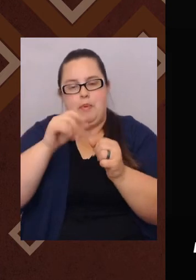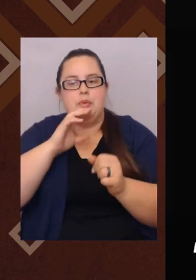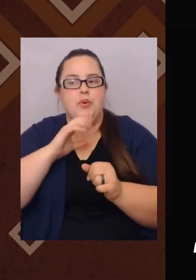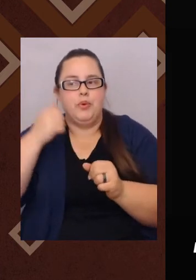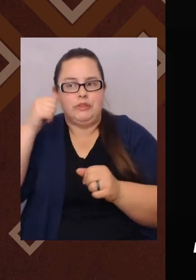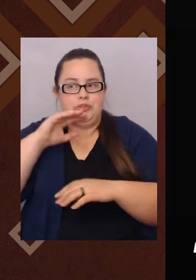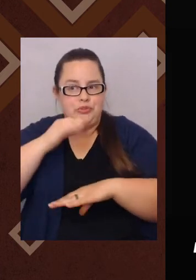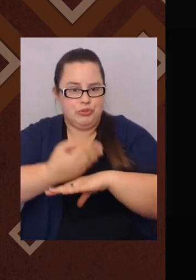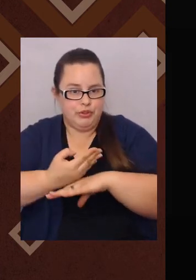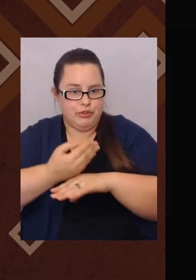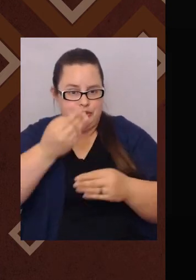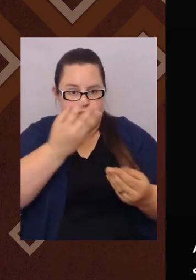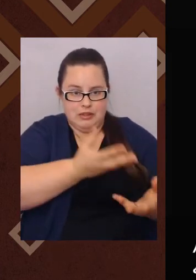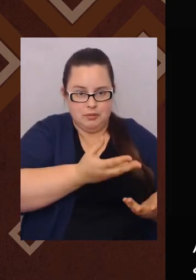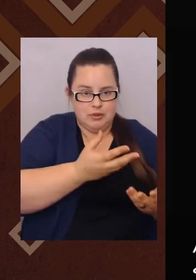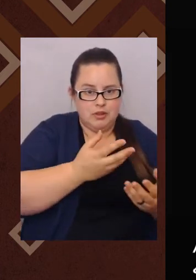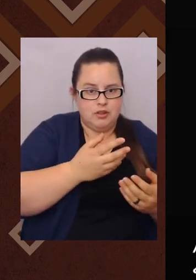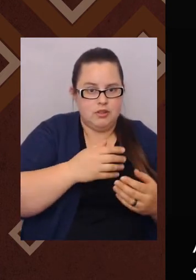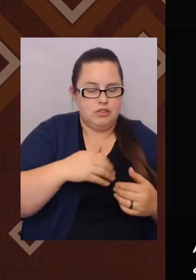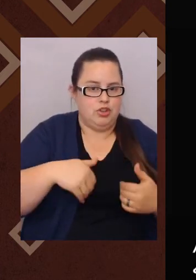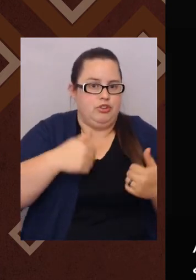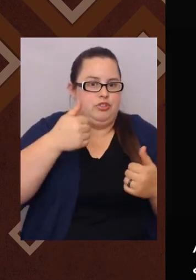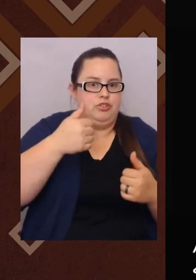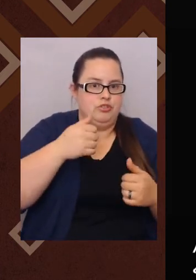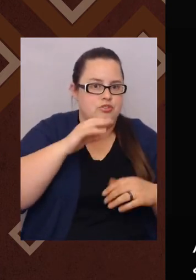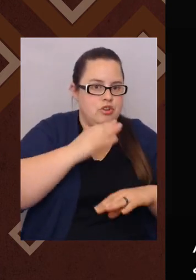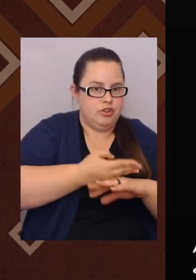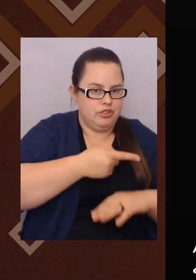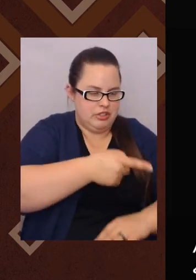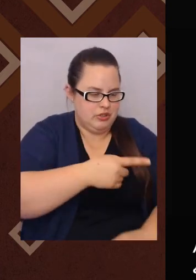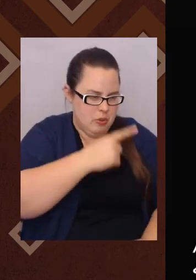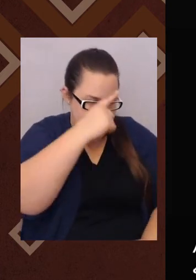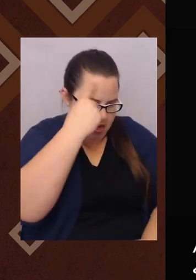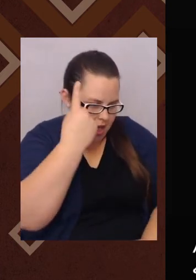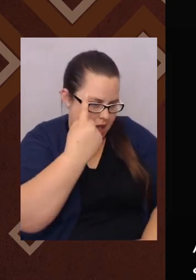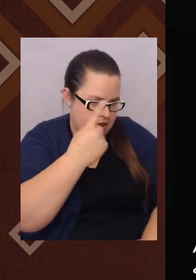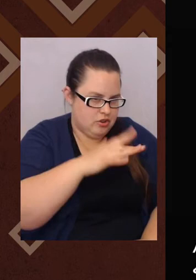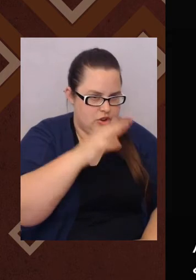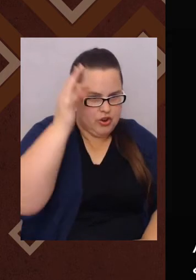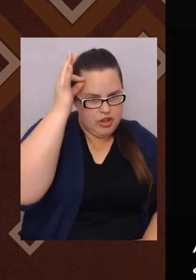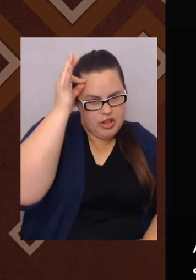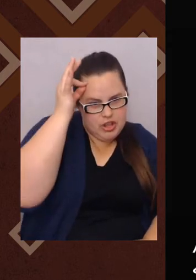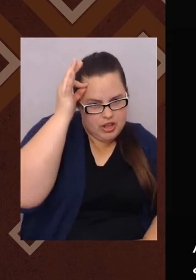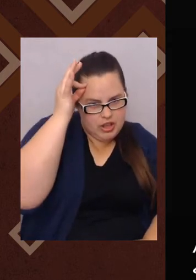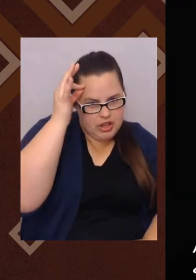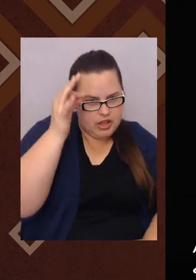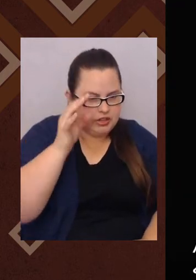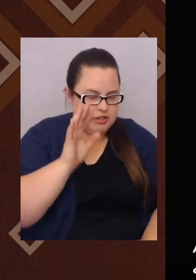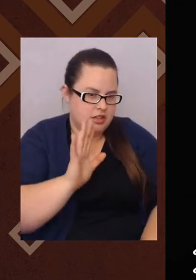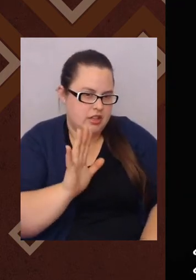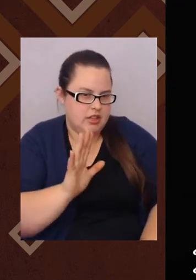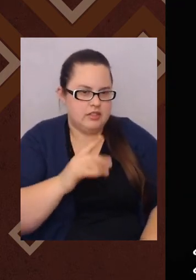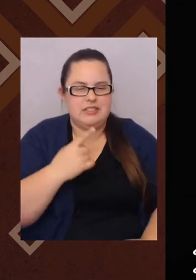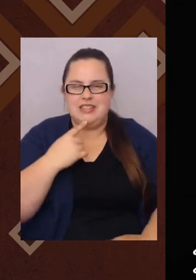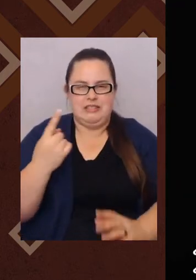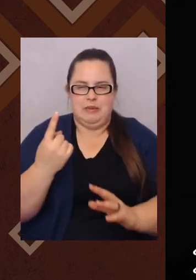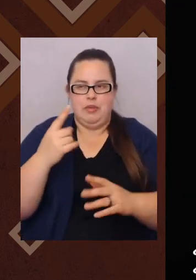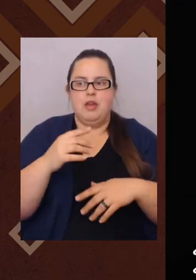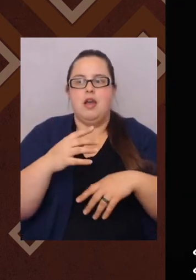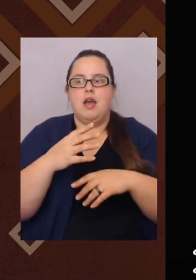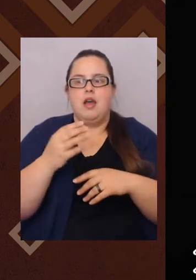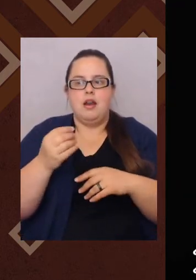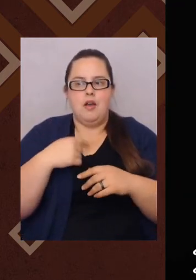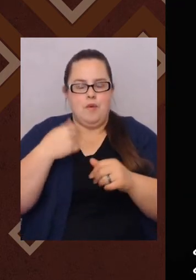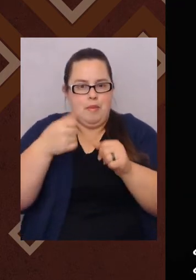listening to country music. I got all these crazy questions like, did you come here in a canoe? And do you know what snow